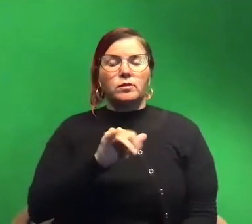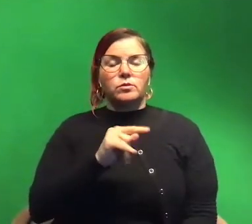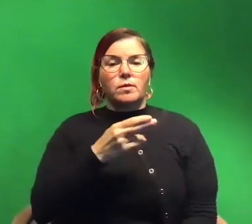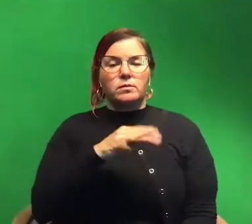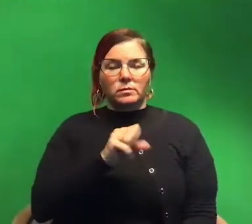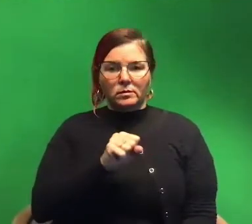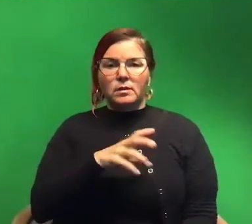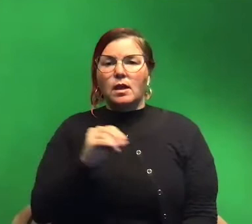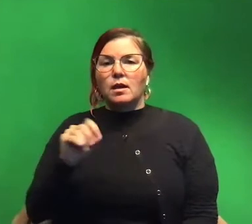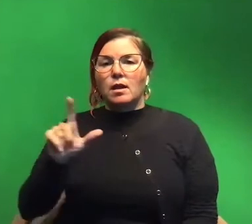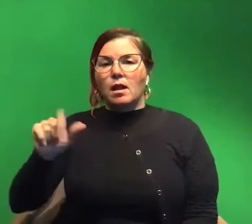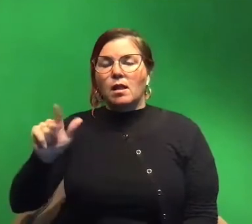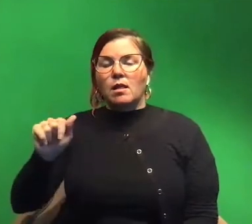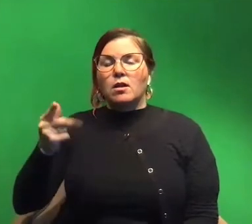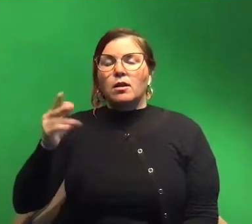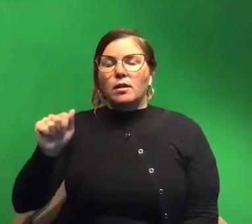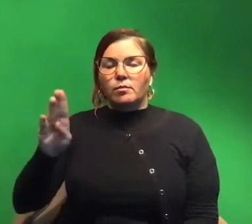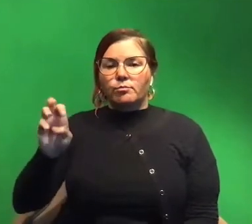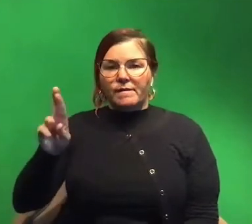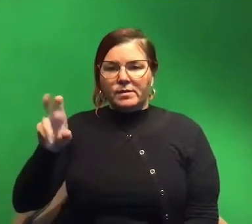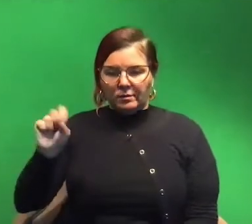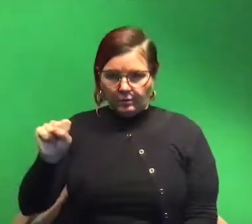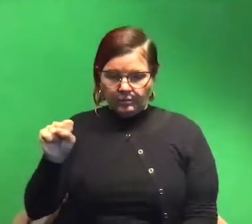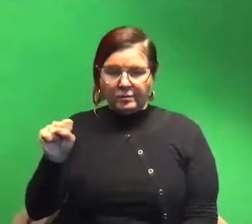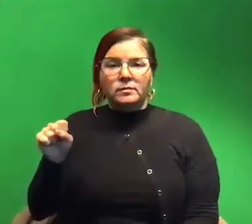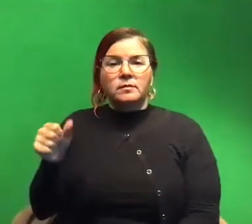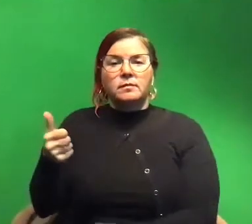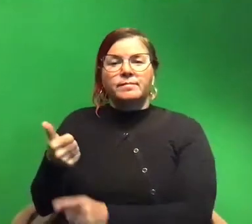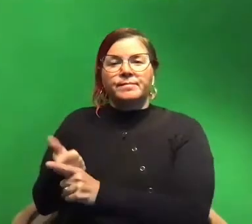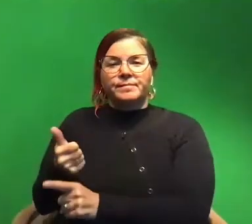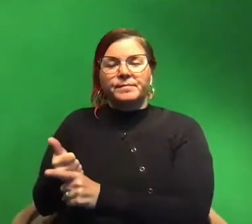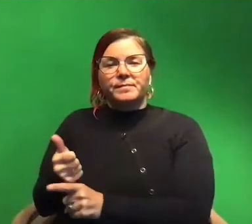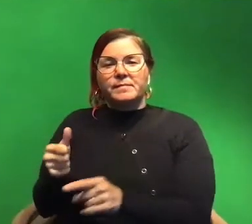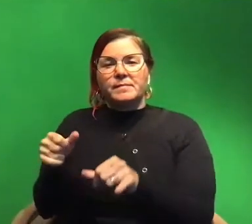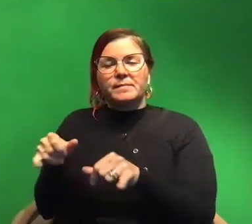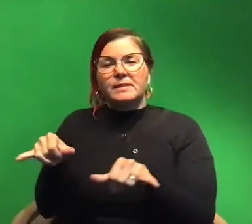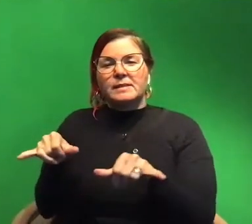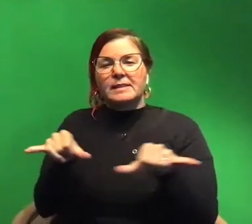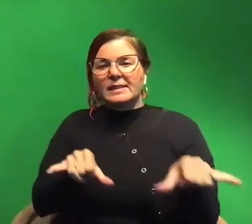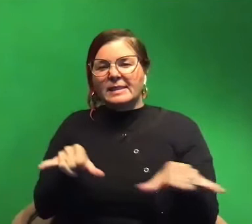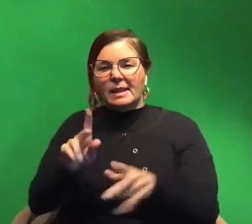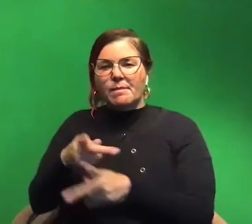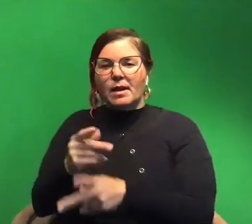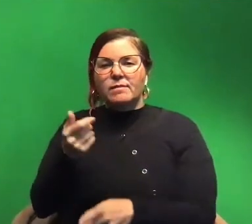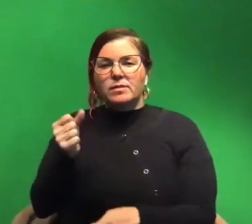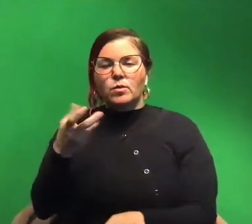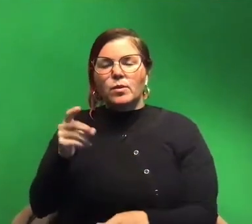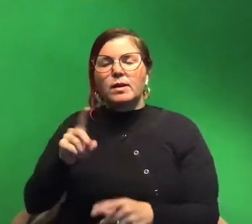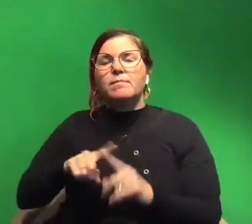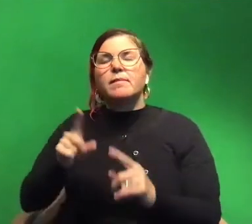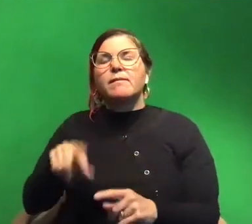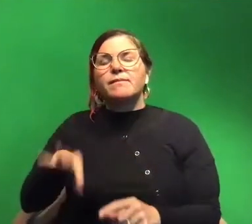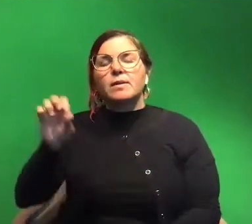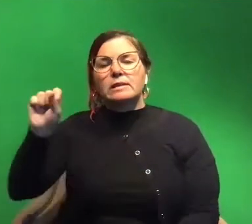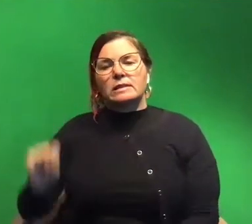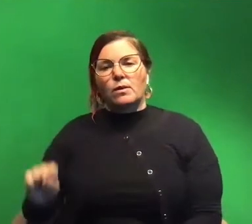lalaguncula brevis which is kind of it's like the same sort of type of a squid only found south so like